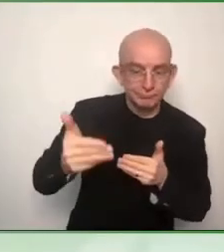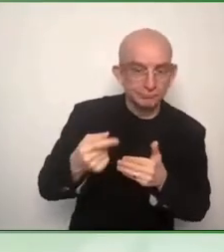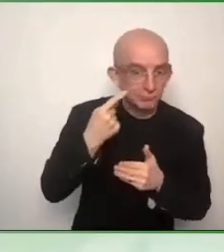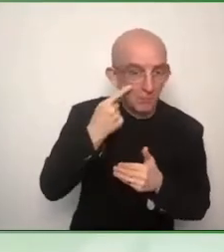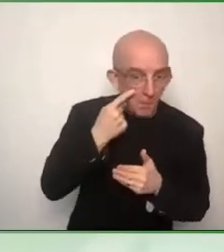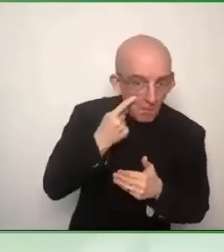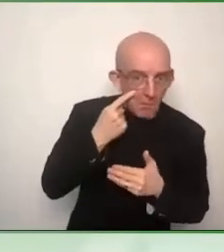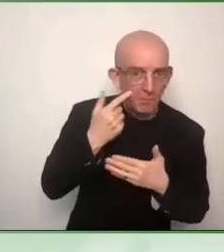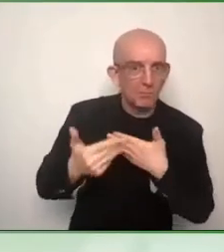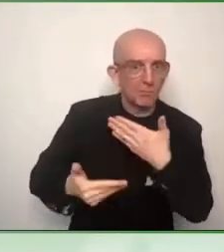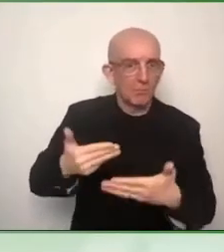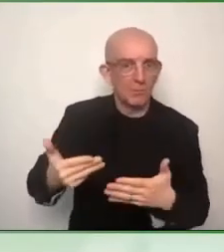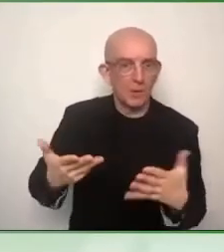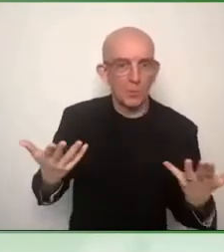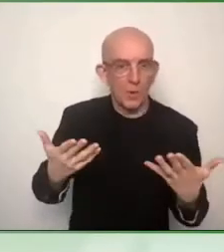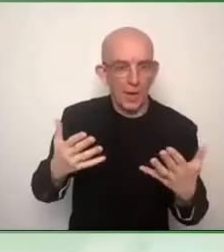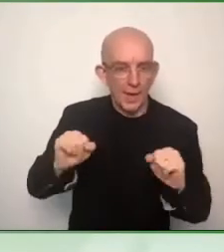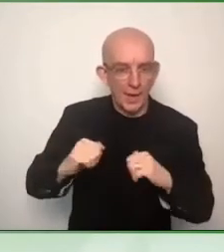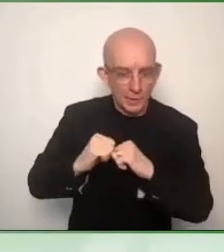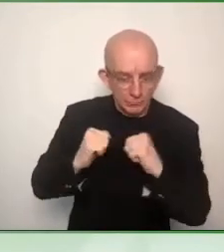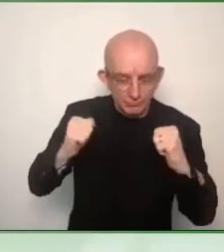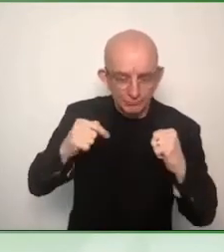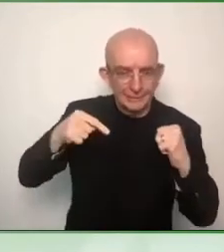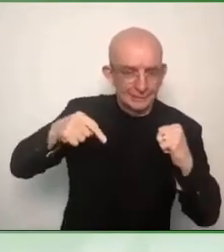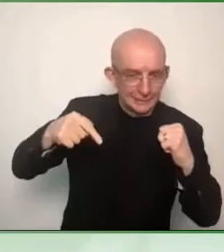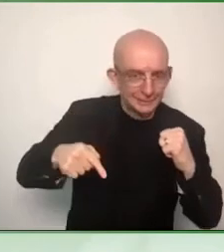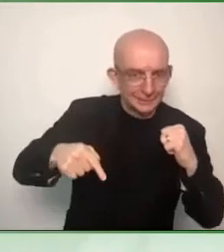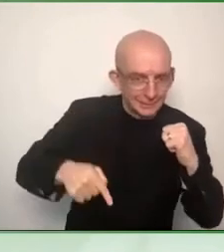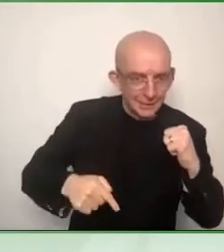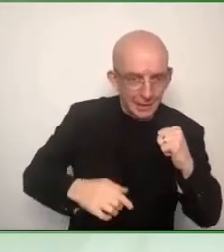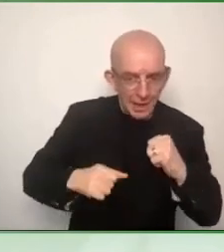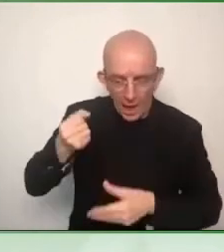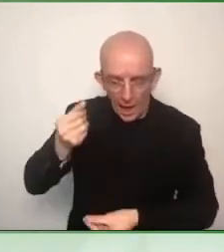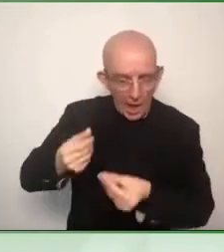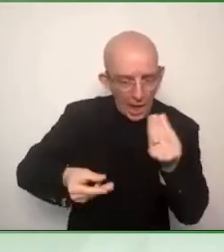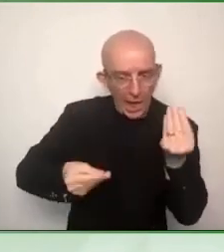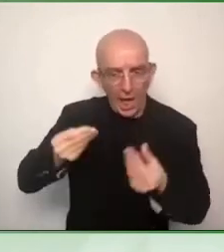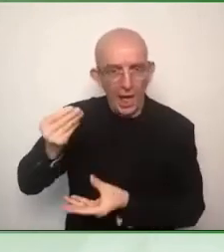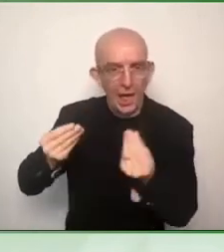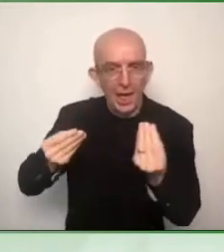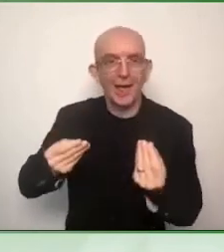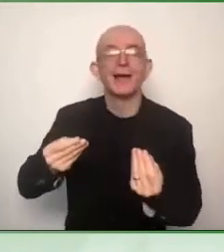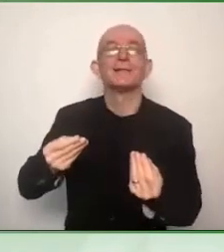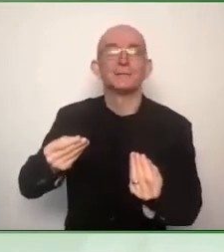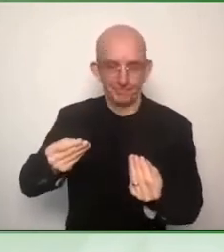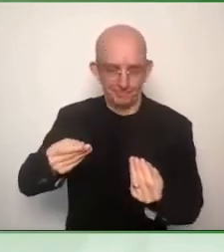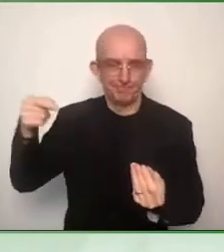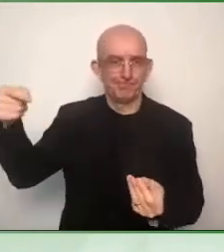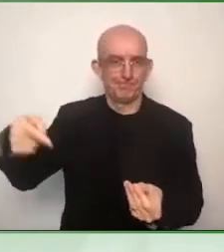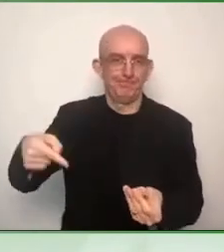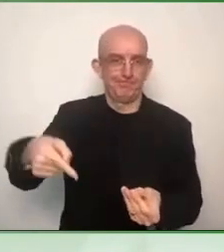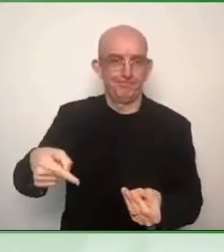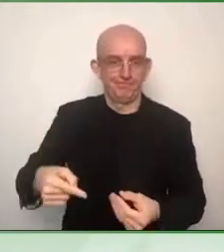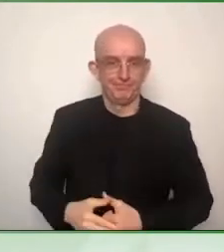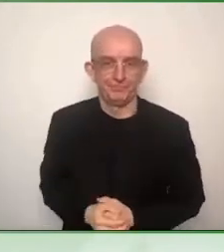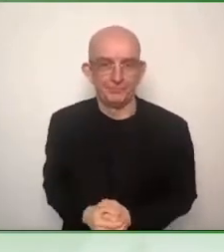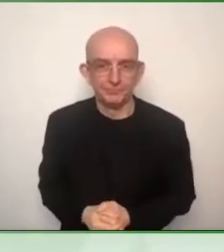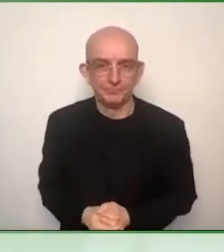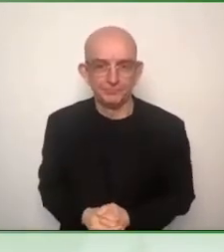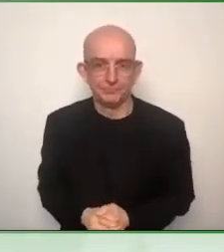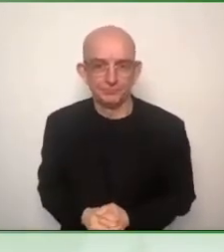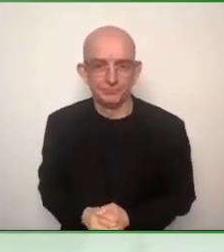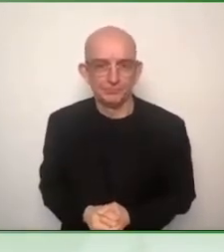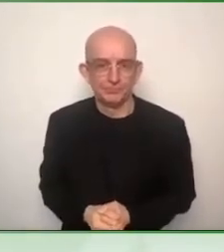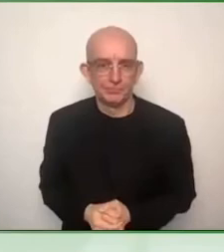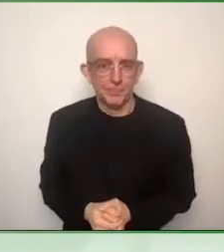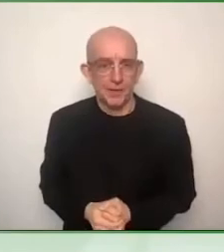So it seems to be these standards or to be developed standards are some of the key of getting real change on the ground. So maybe